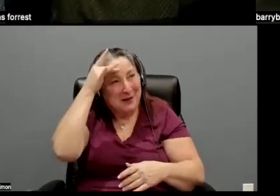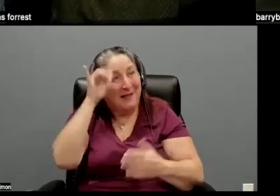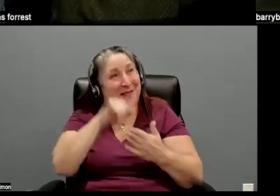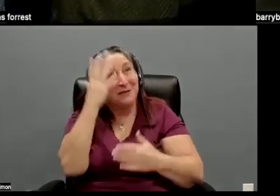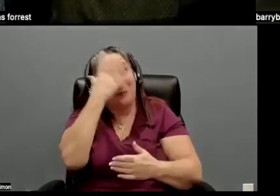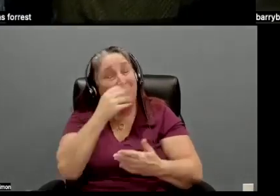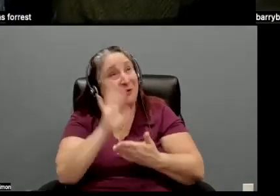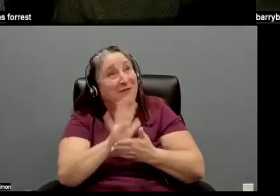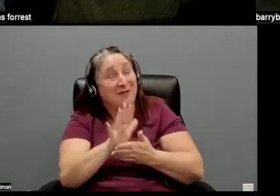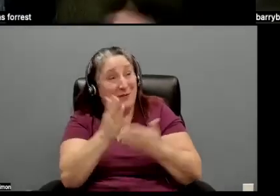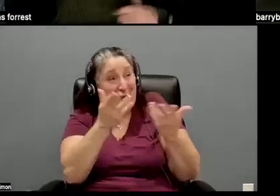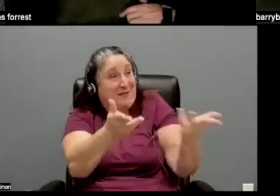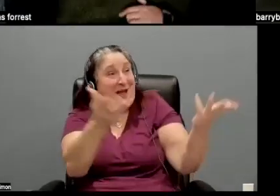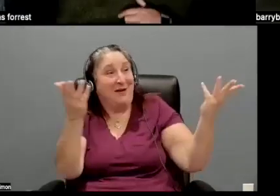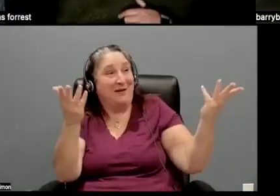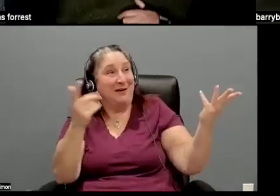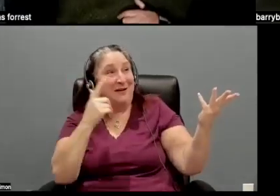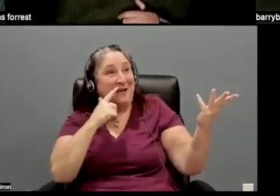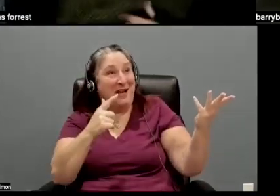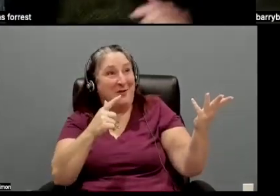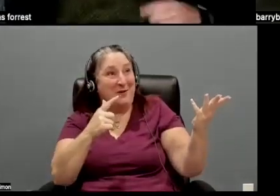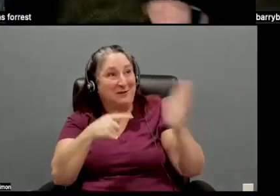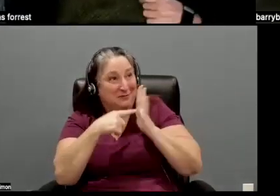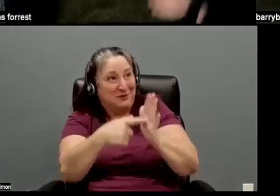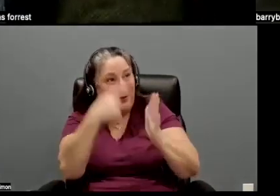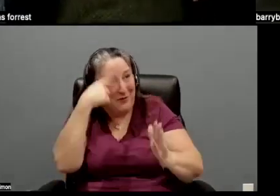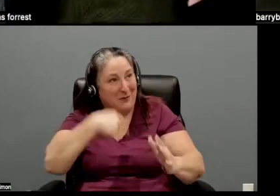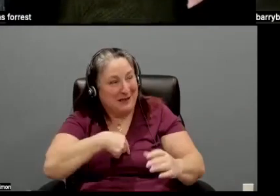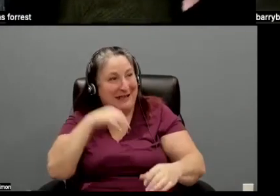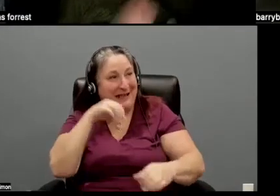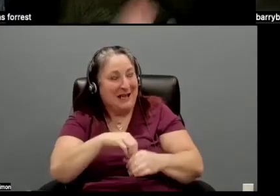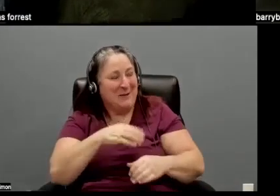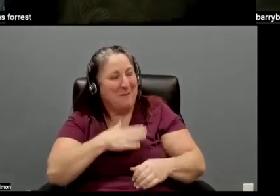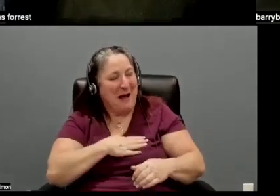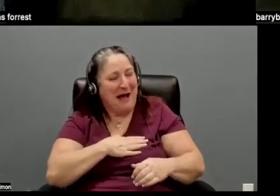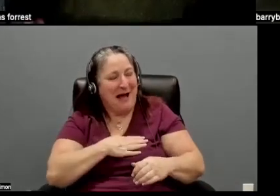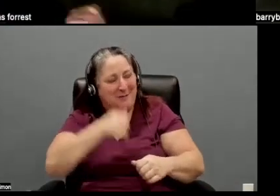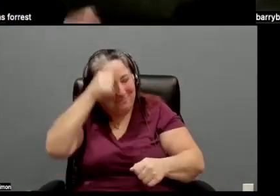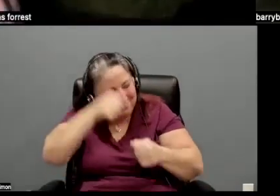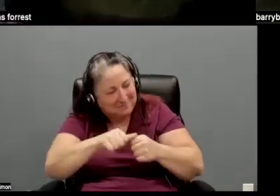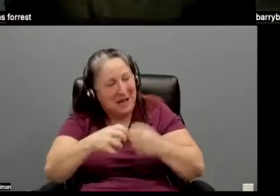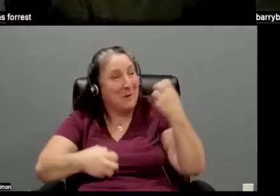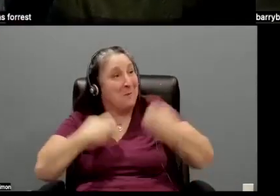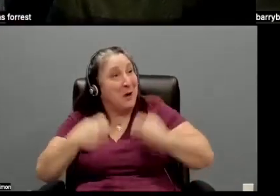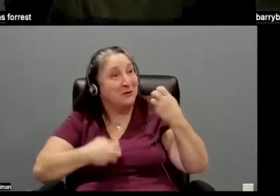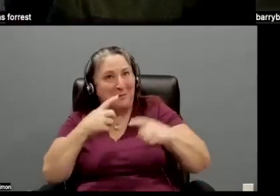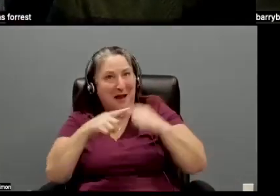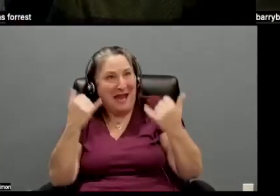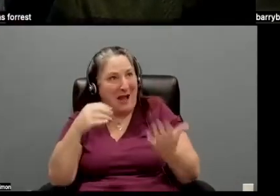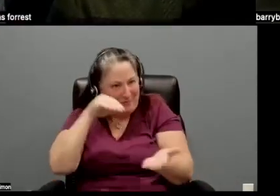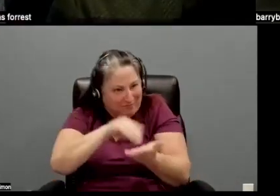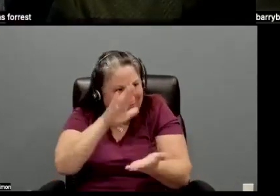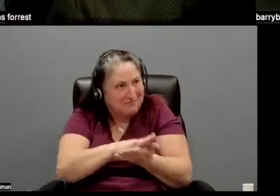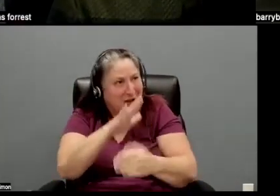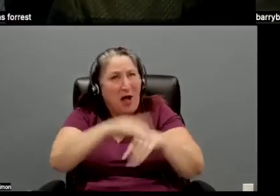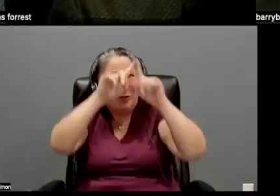right there is that it was captured for me like in my own mind and emotion, but it's on the screen too. And